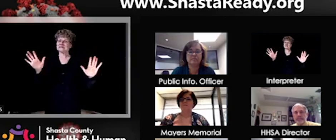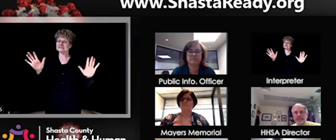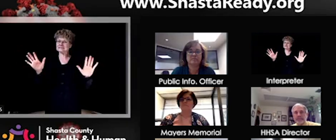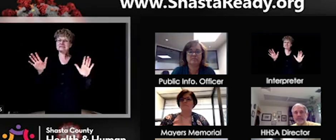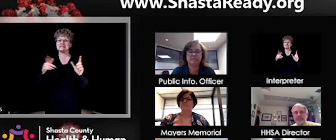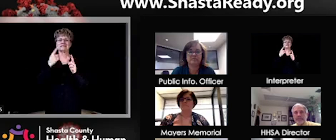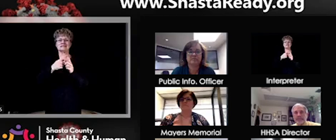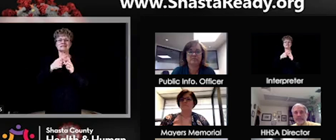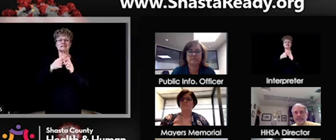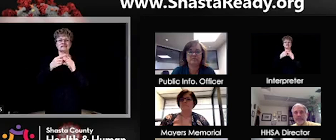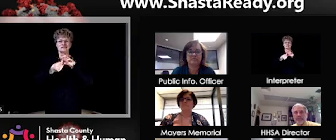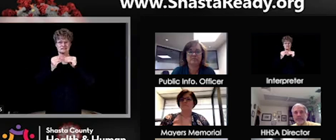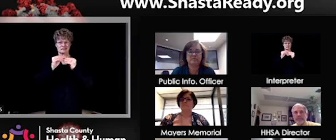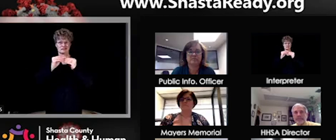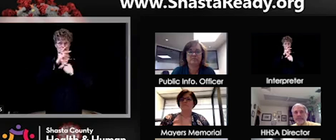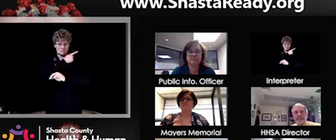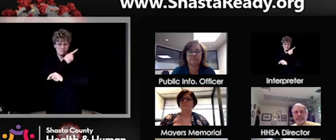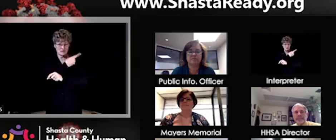how that goes.